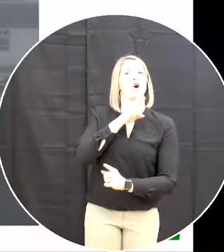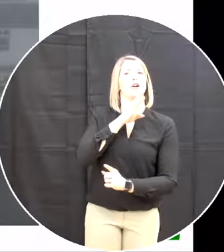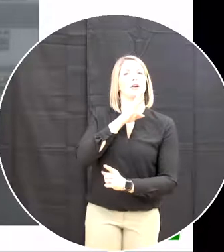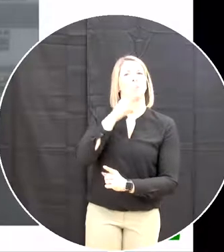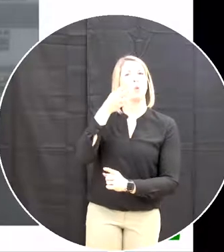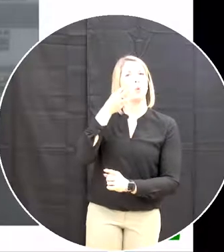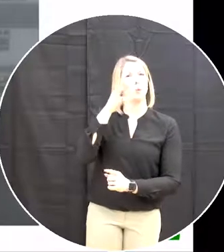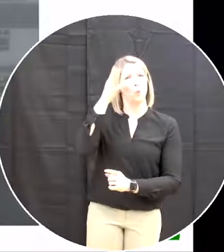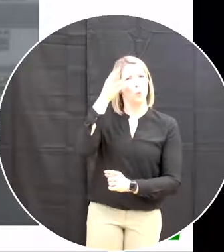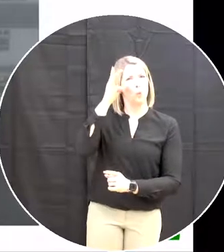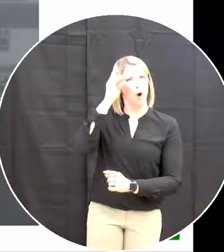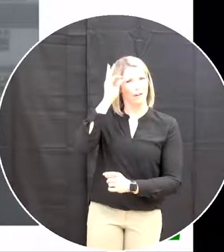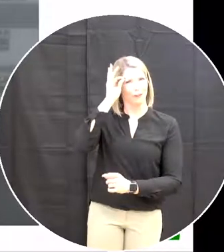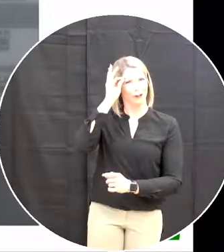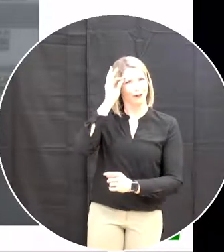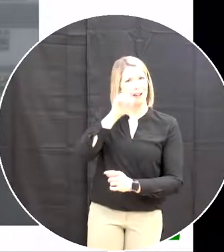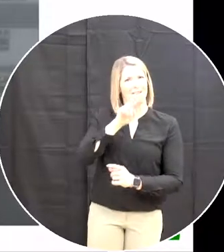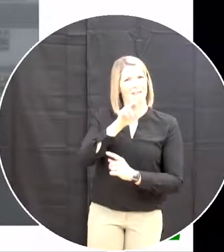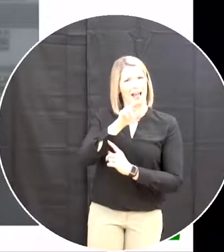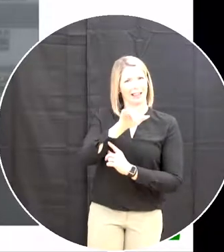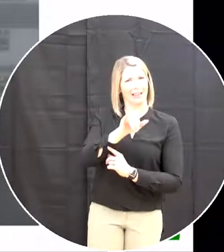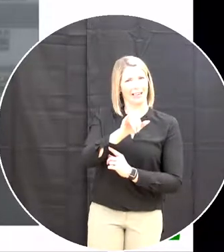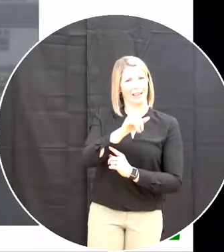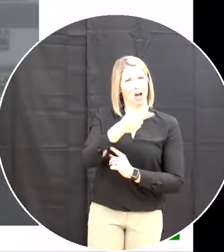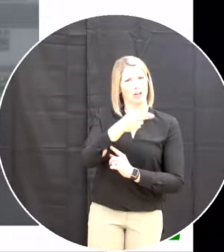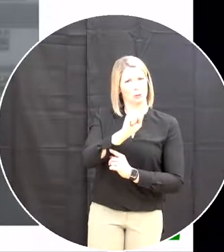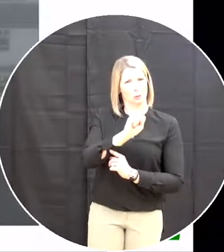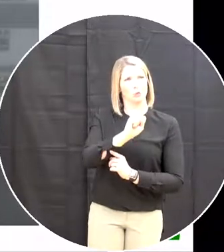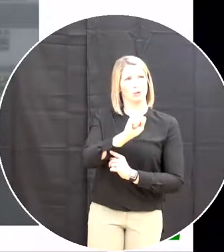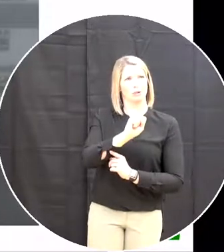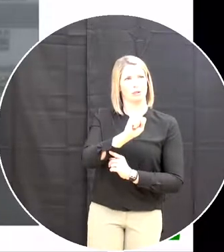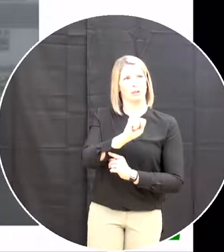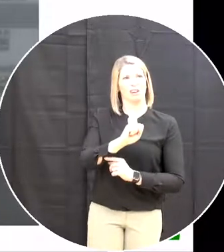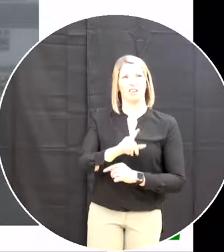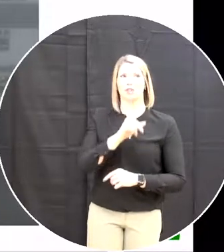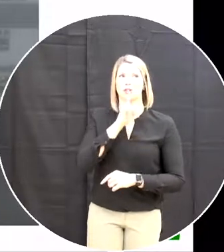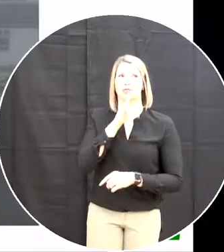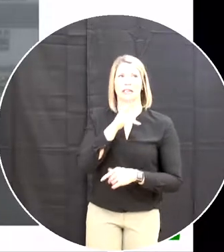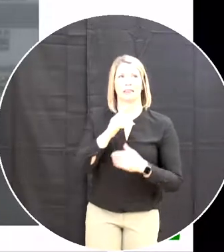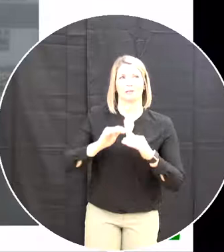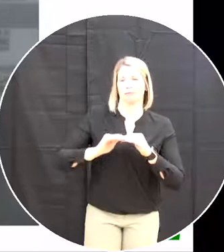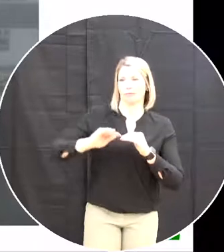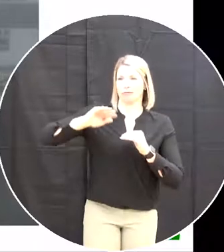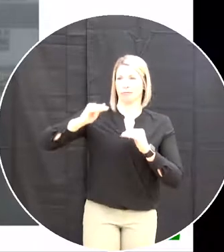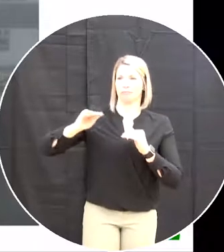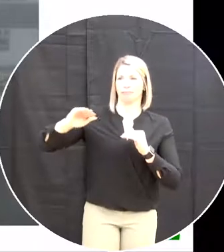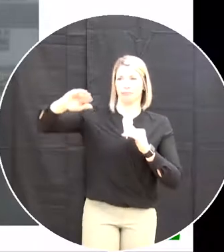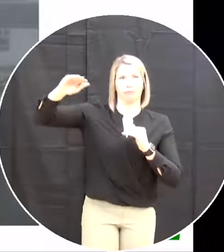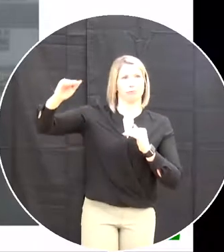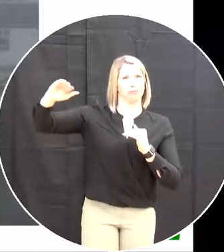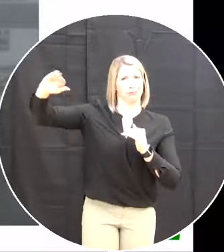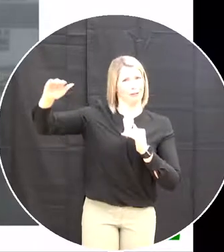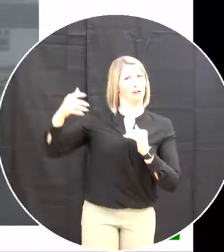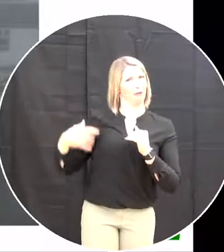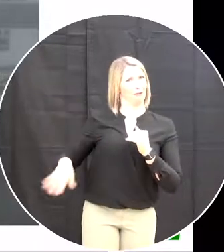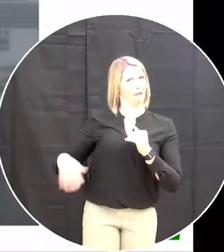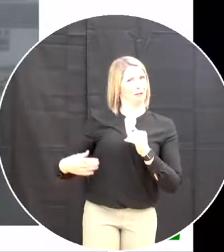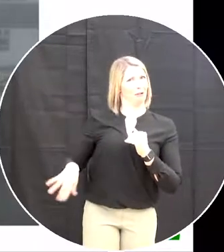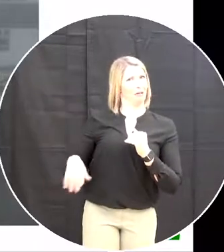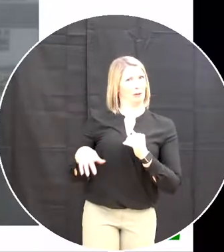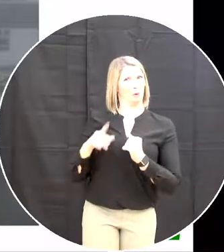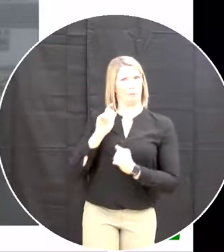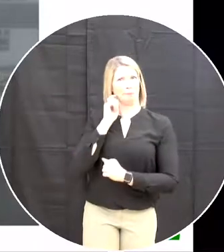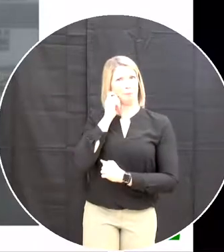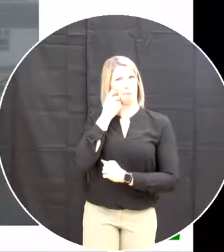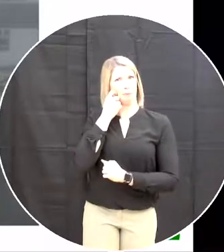constructed in a uke manner Using the tilt-up method Where it's built on the ground And then tilt up That was a really excellent construction to